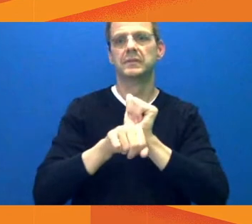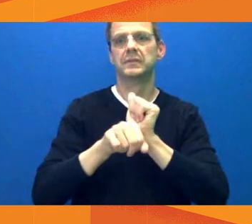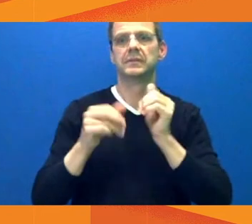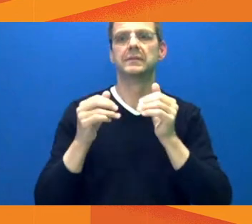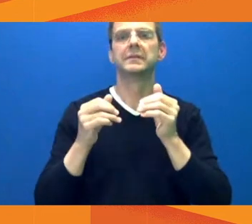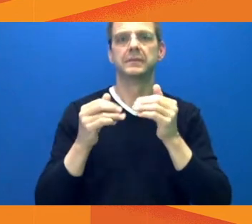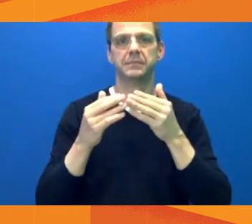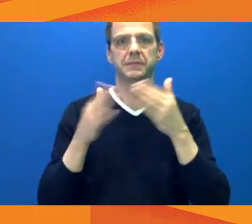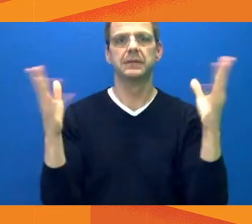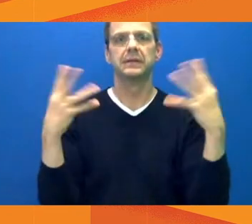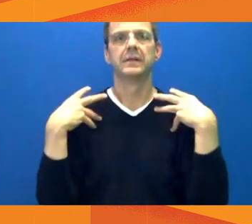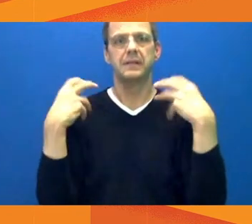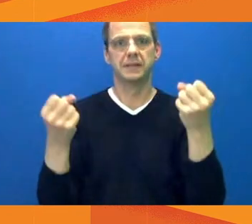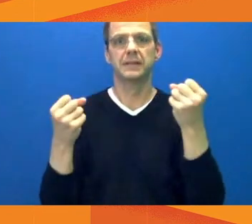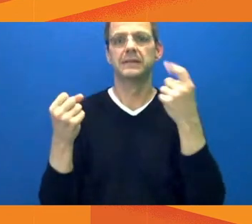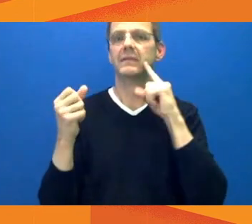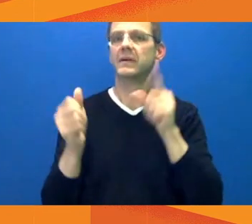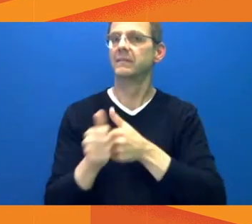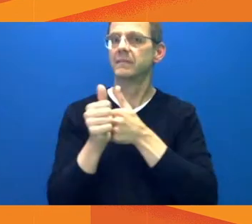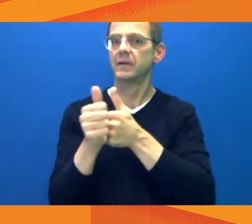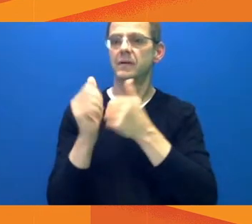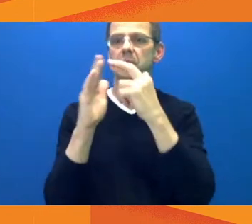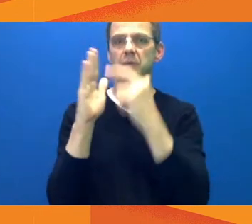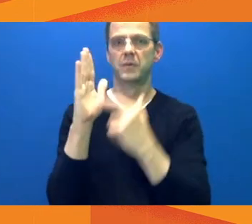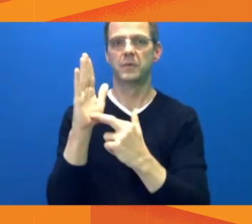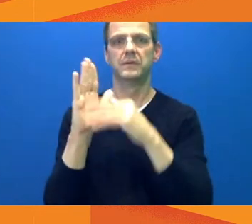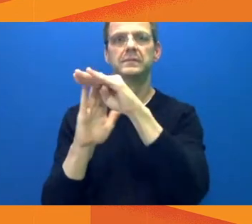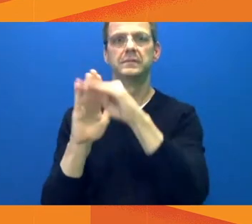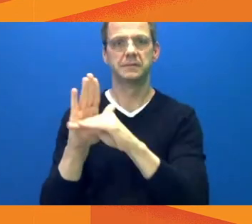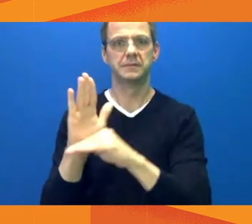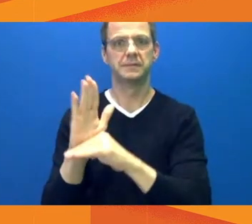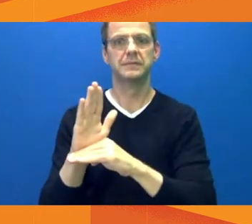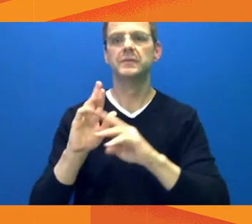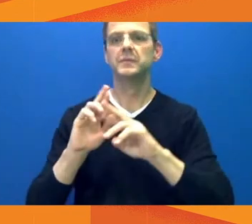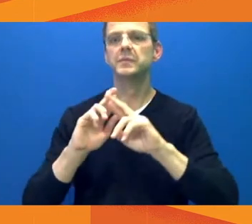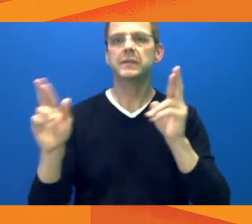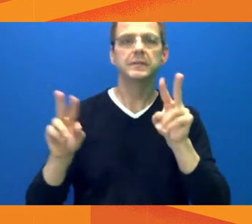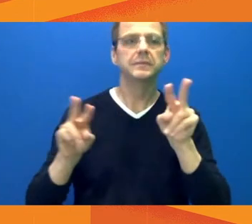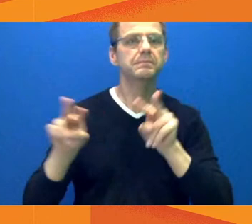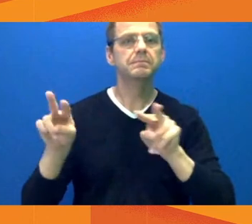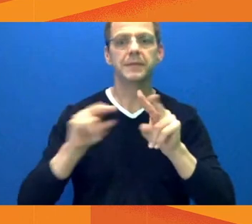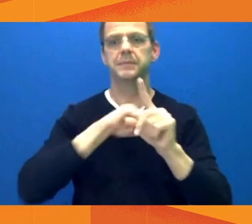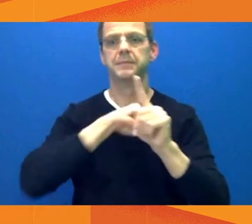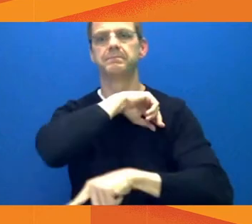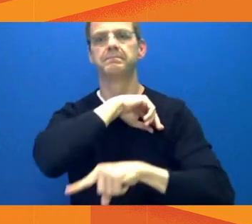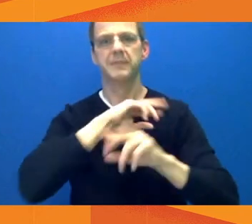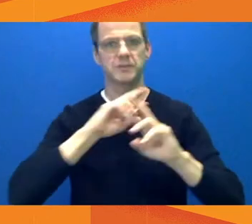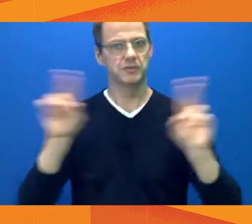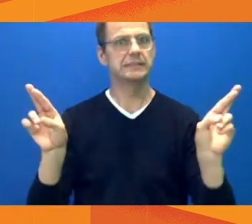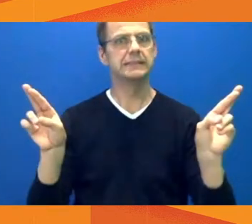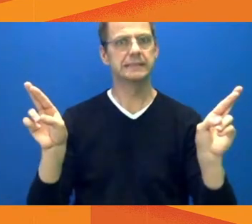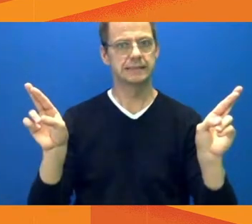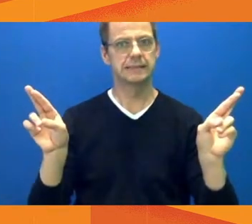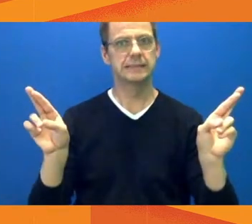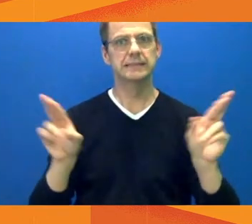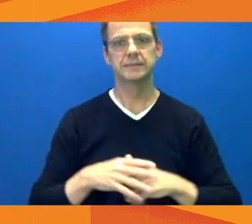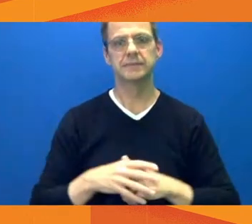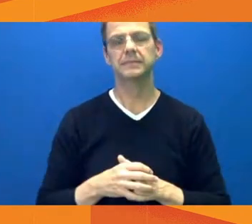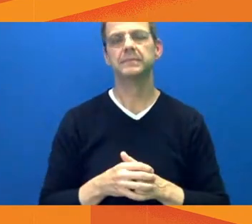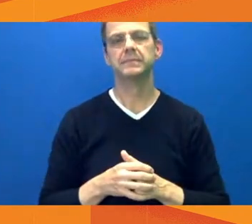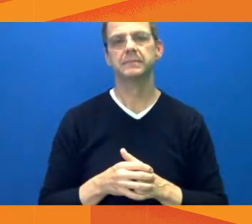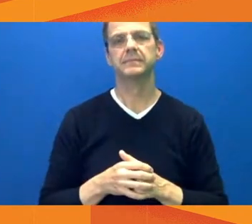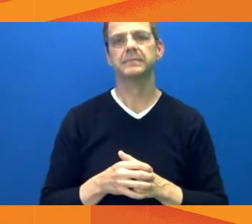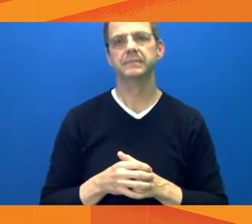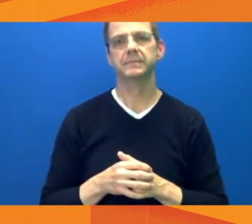These new restrictions are hitting our economy and our business community hard, and we've heard their concerns. Employers and